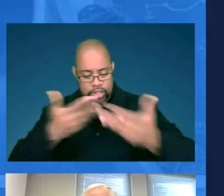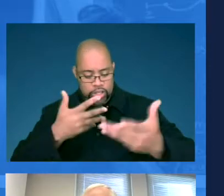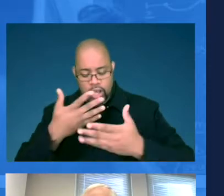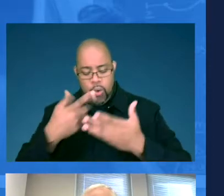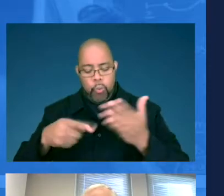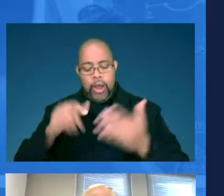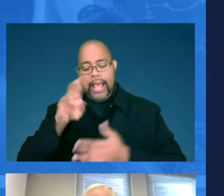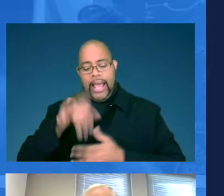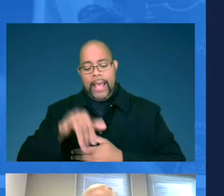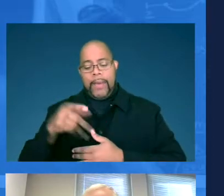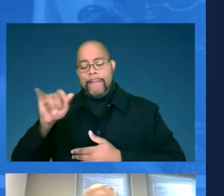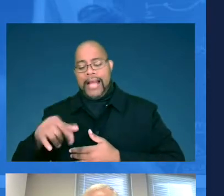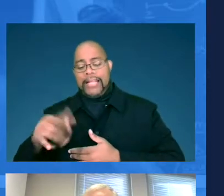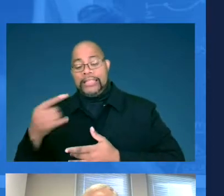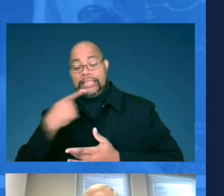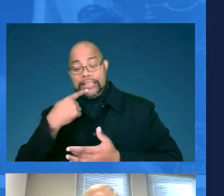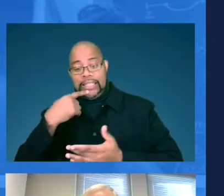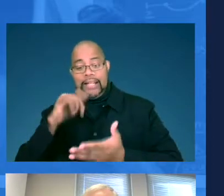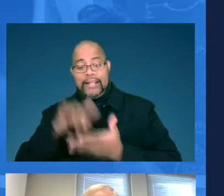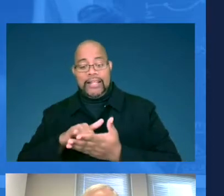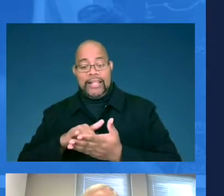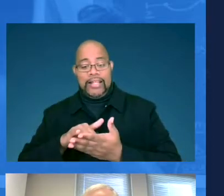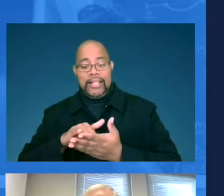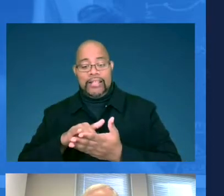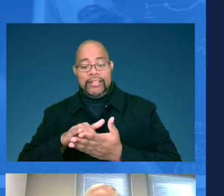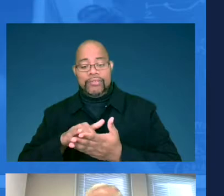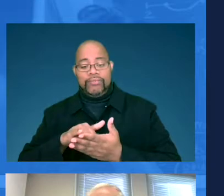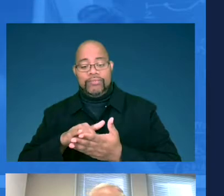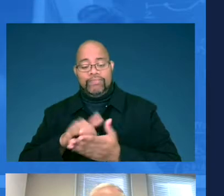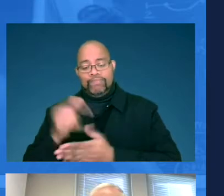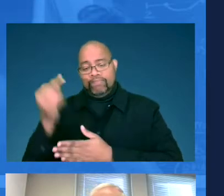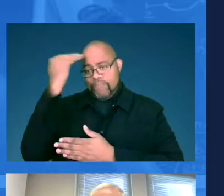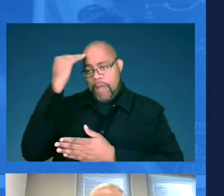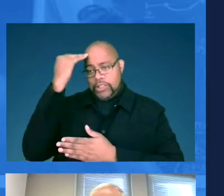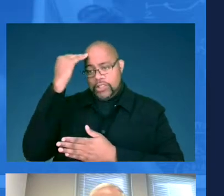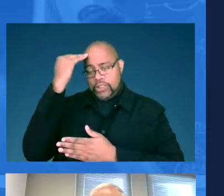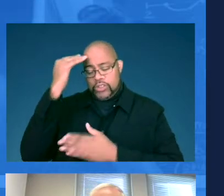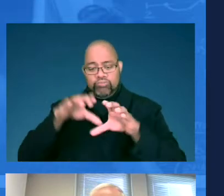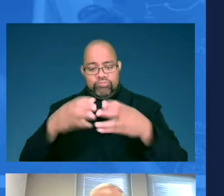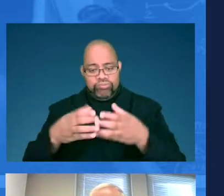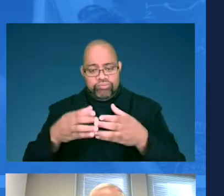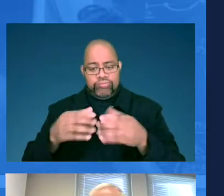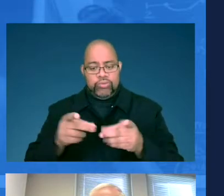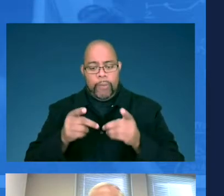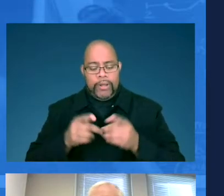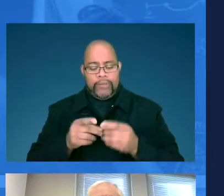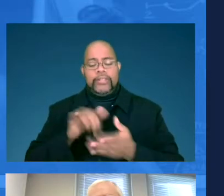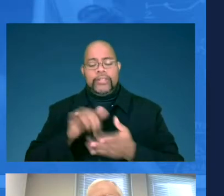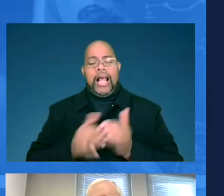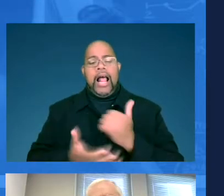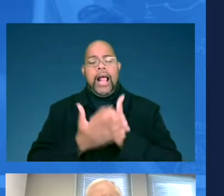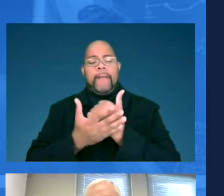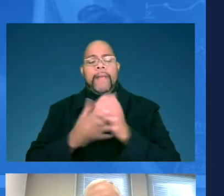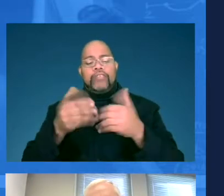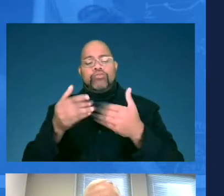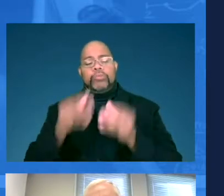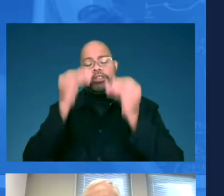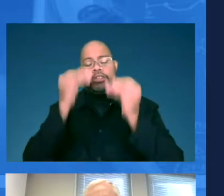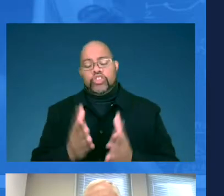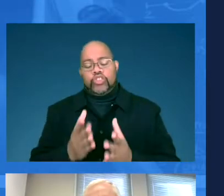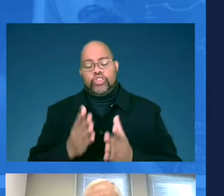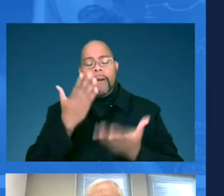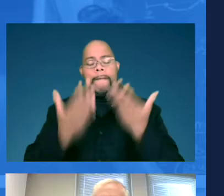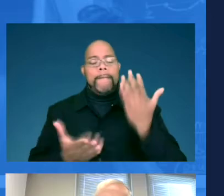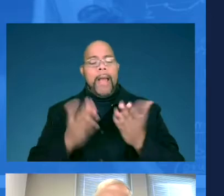brought to us the cognitive domain. And this really helps classroom teachers who may be focused on